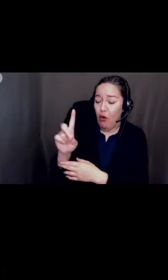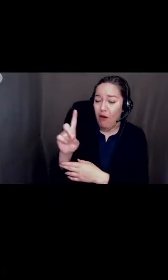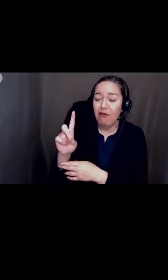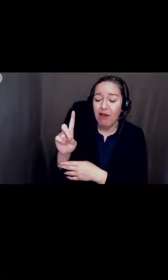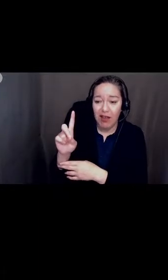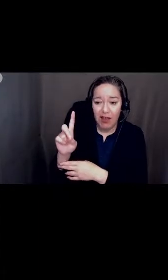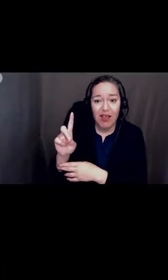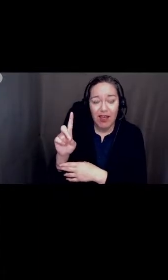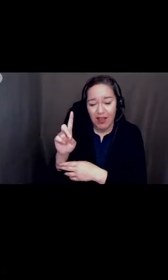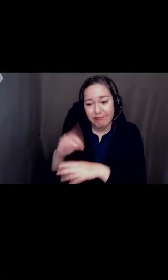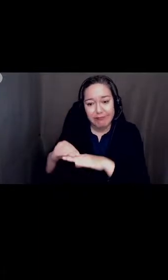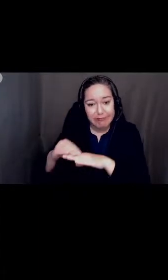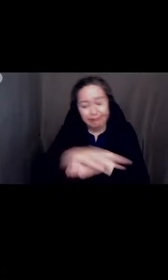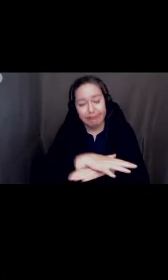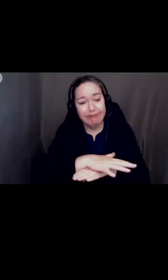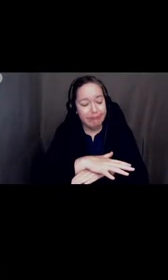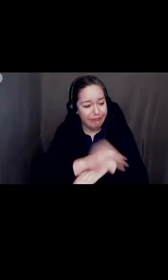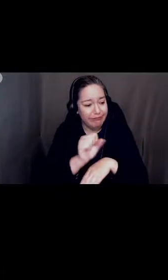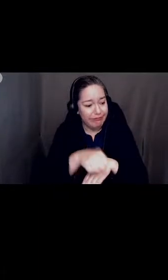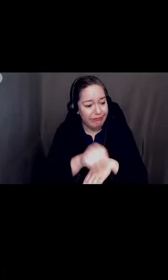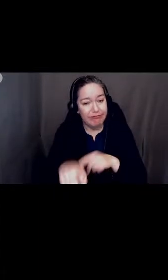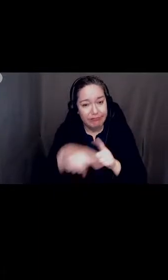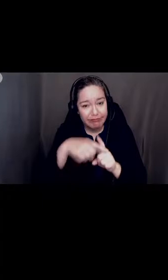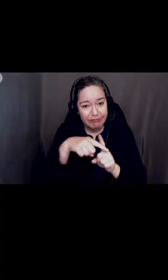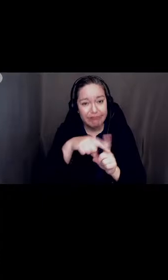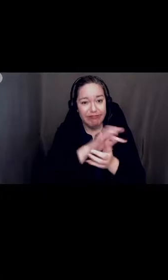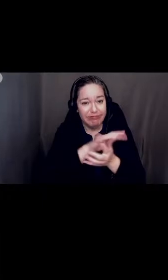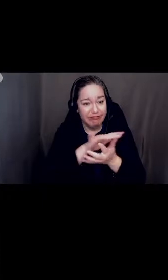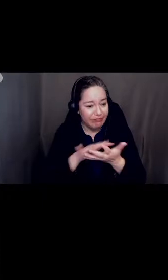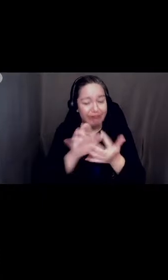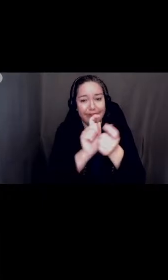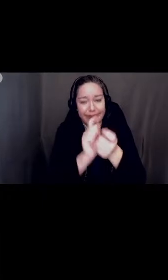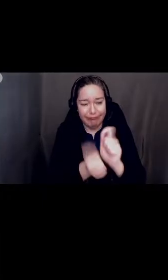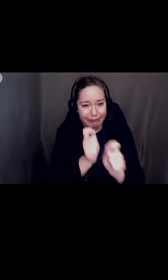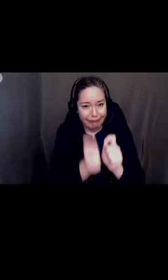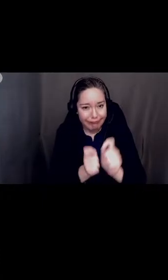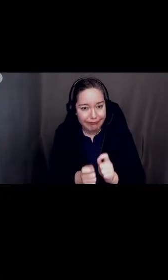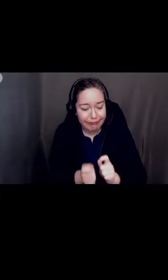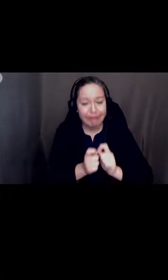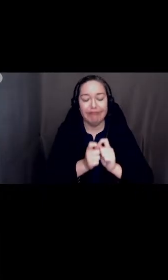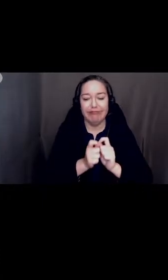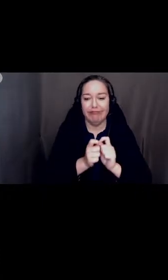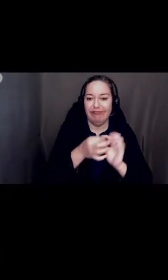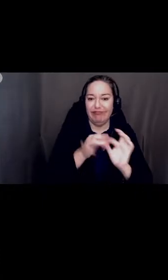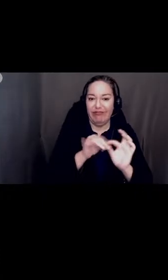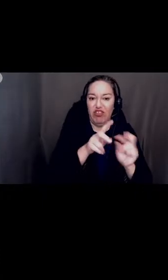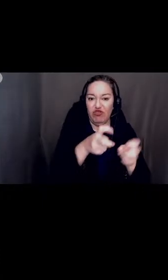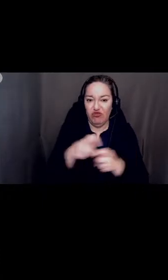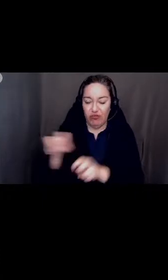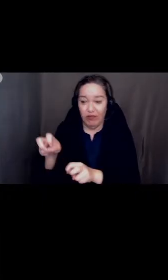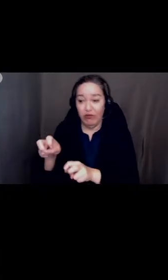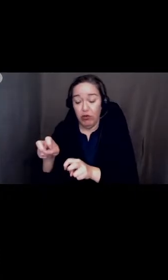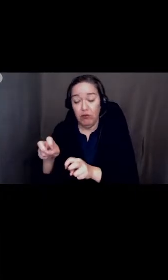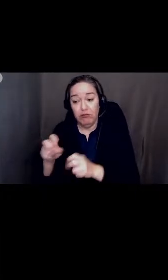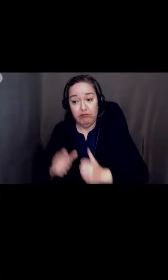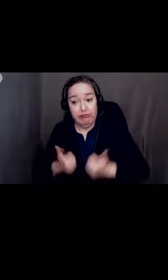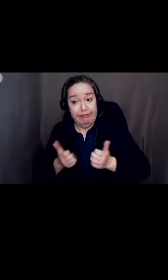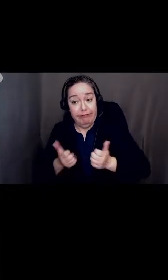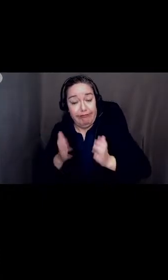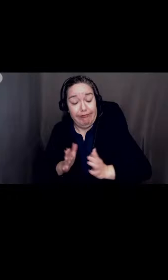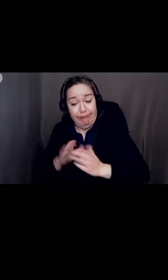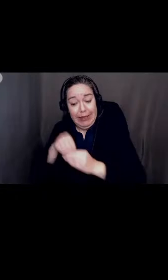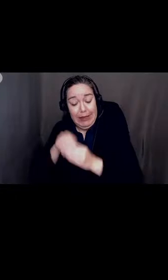pandemic has had its impact. And adjustments had to be made to the transition from in-person to virtual, which